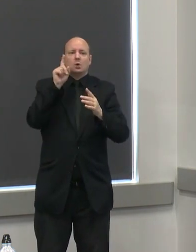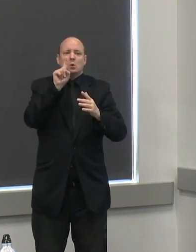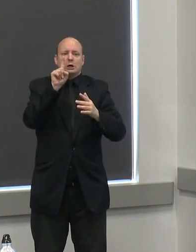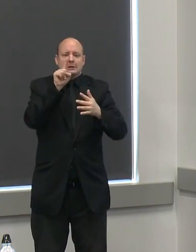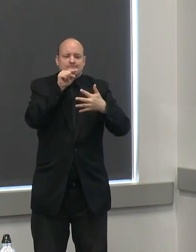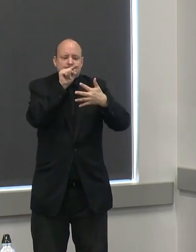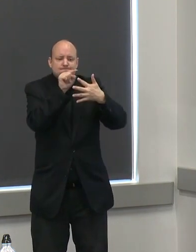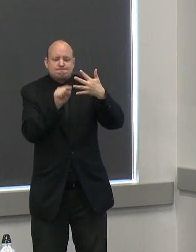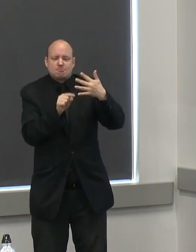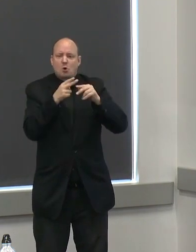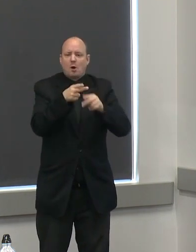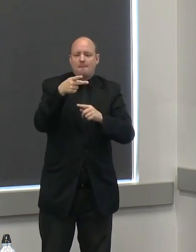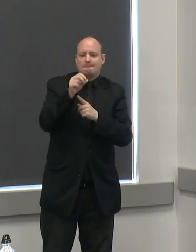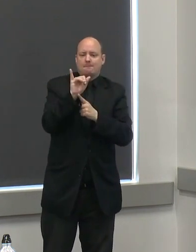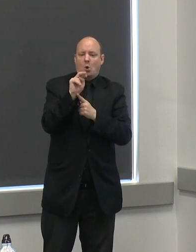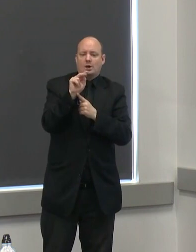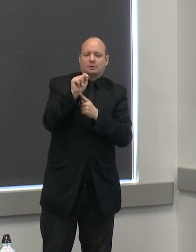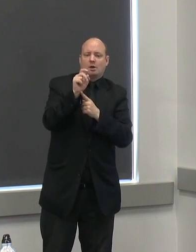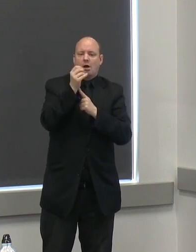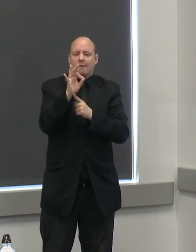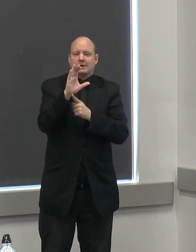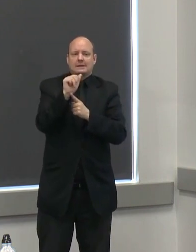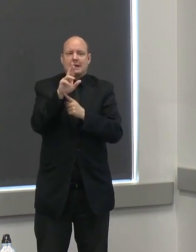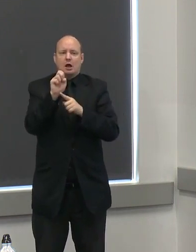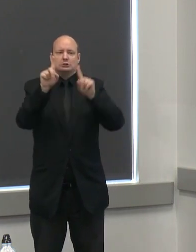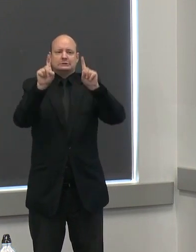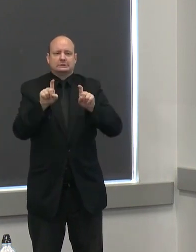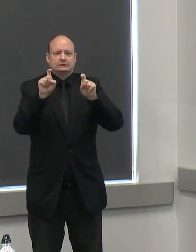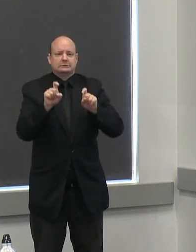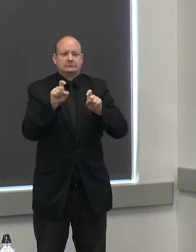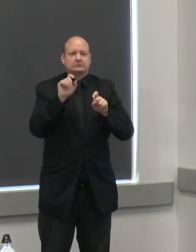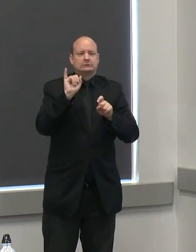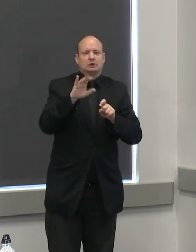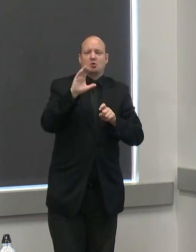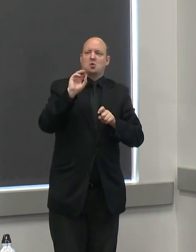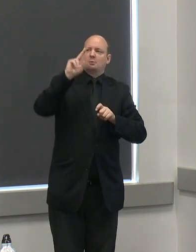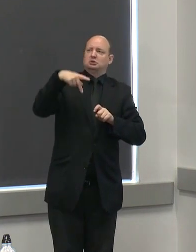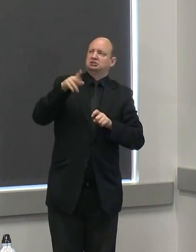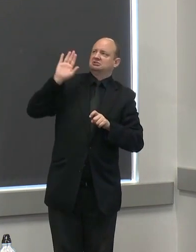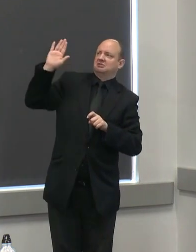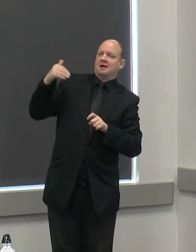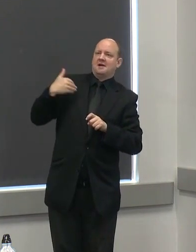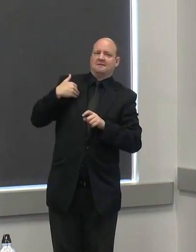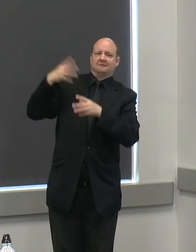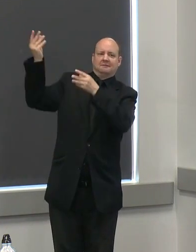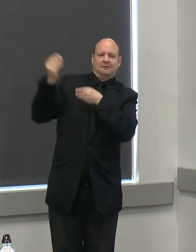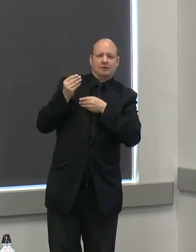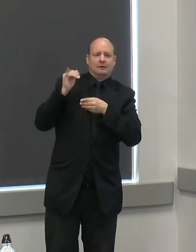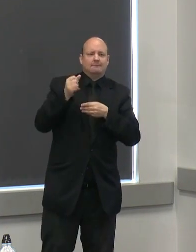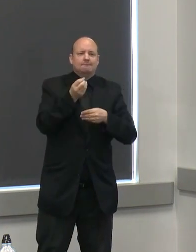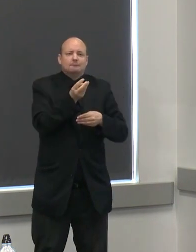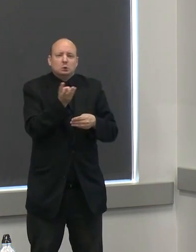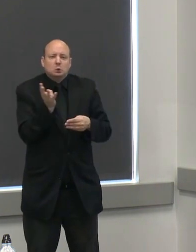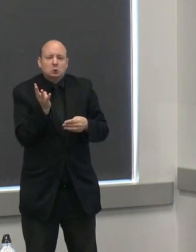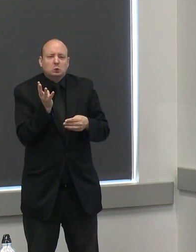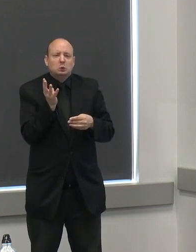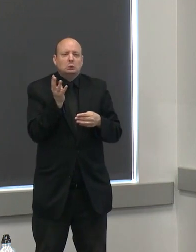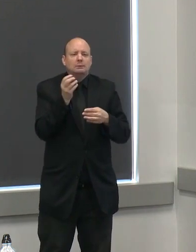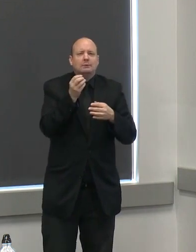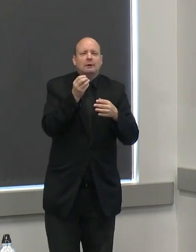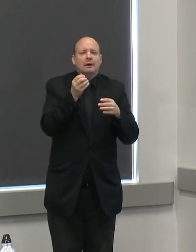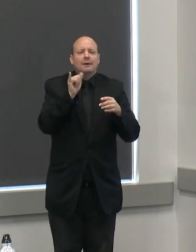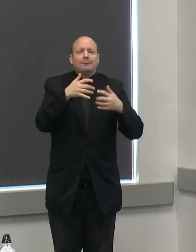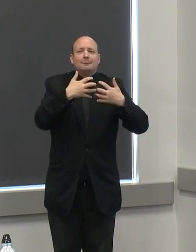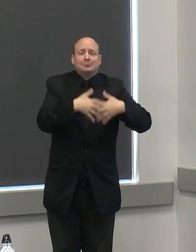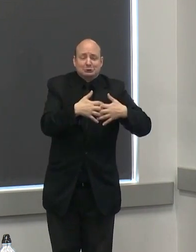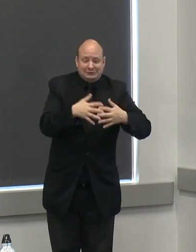avet corporation they came with very limited testing kits but those testing um machines were